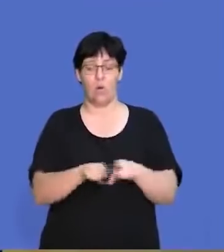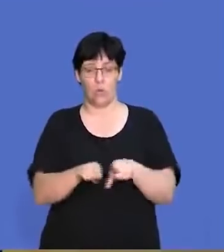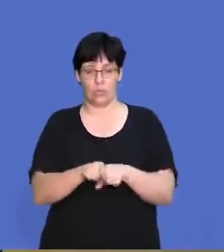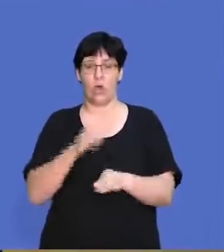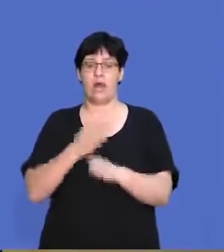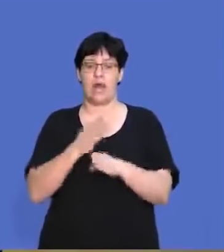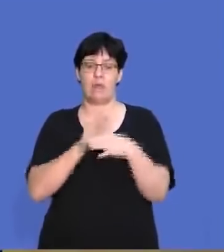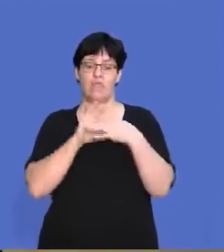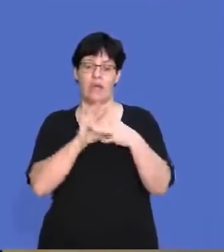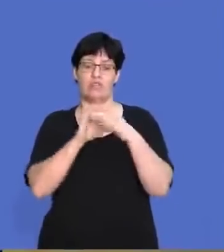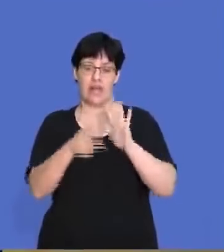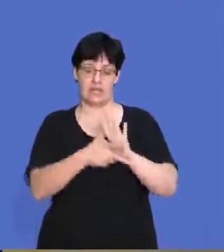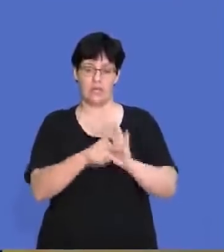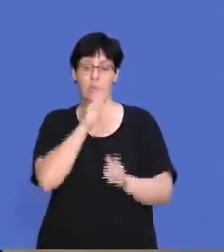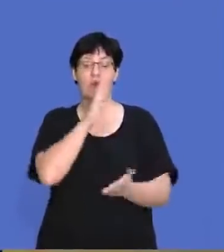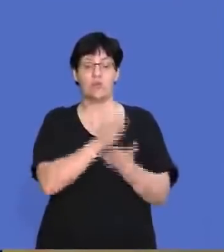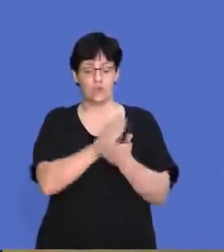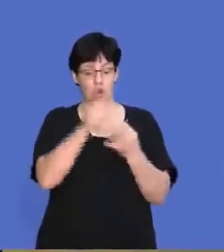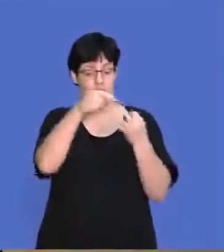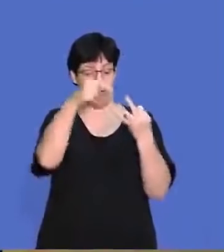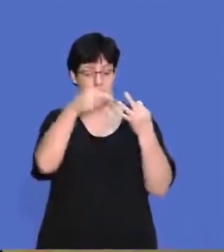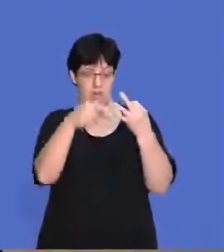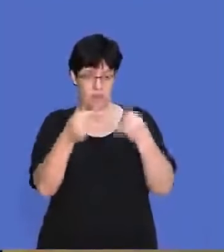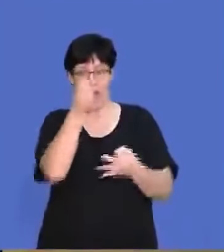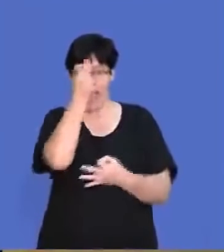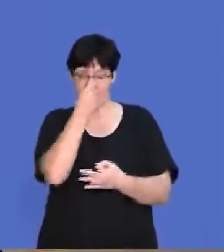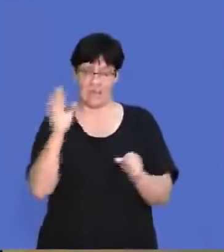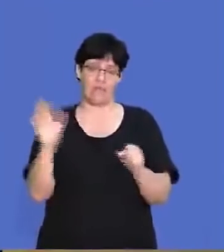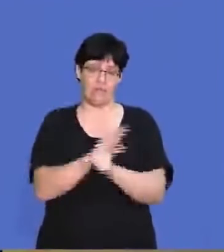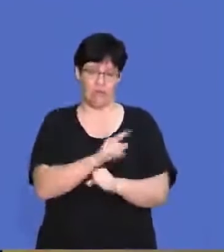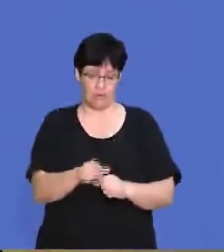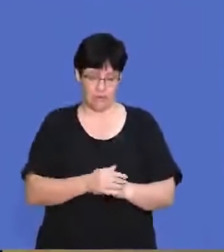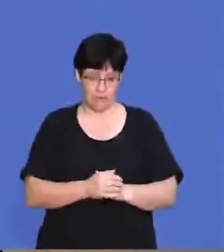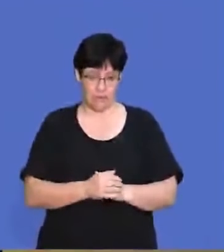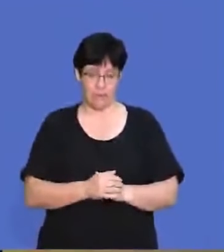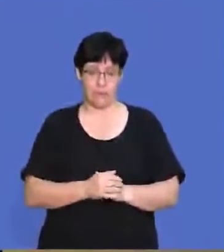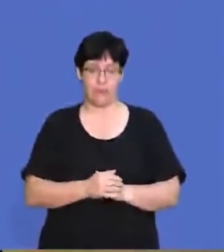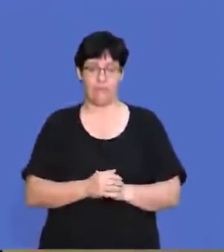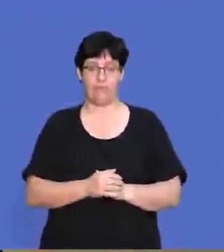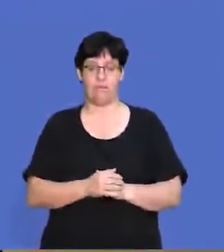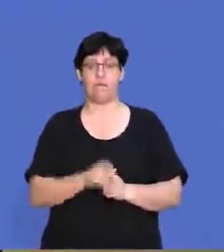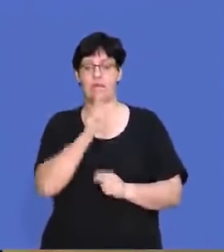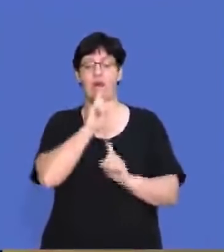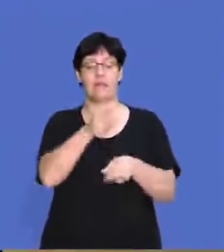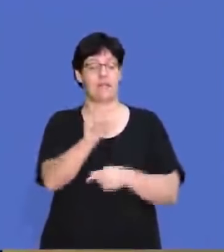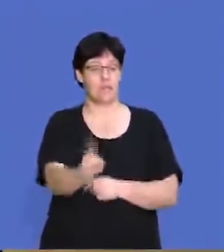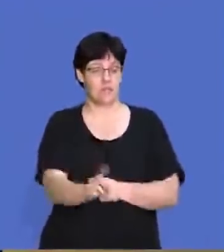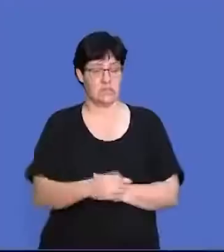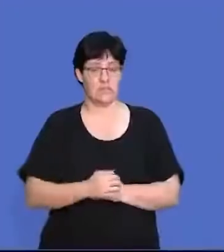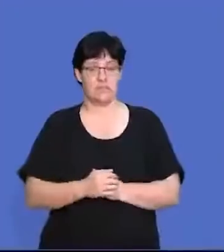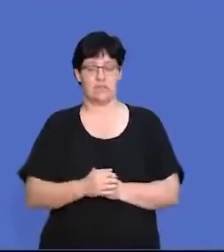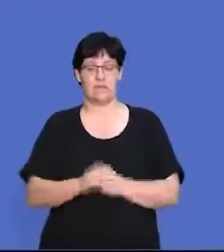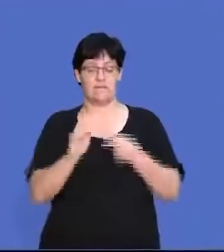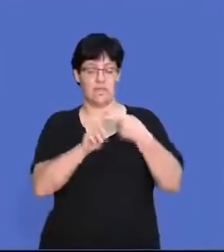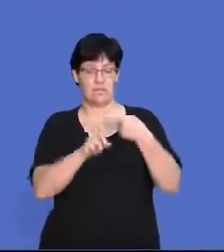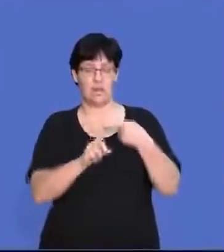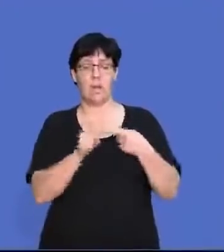as well as the Labor Relations Act. So you want to make sure you have a very good understanding between the three acts. So let's look at the answer here. So